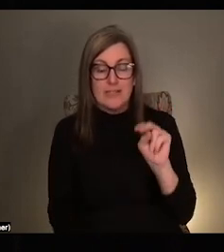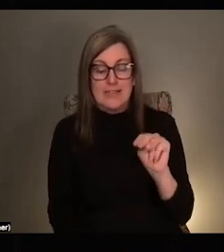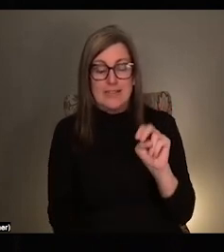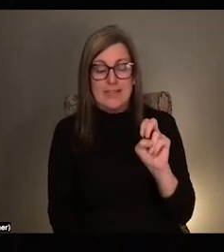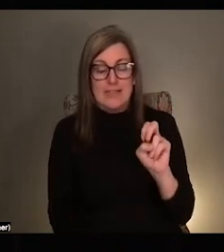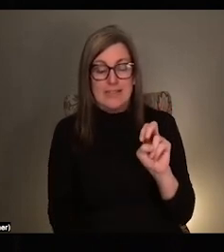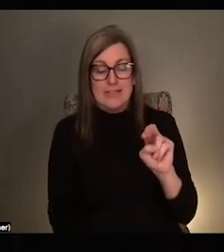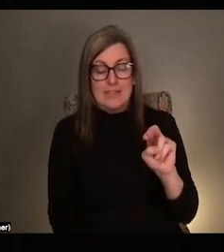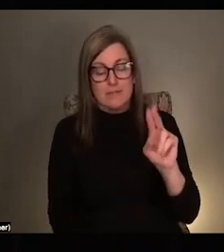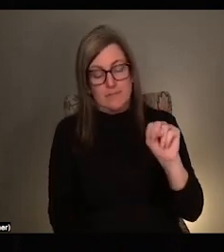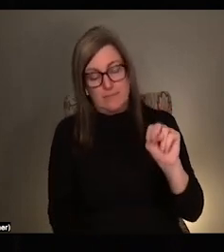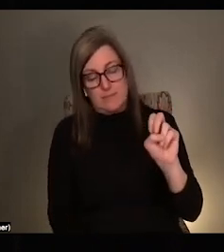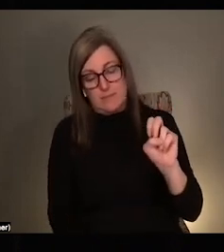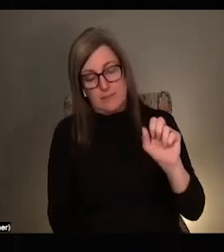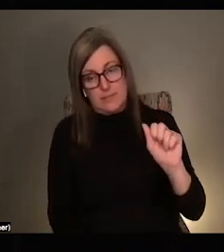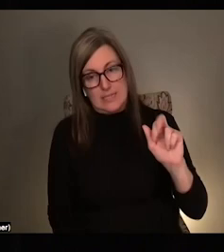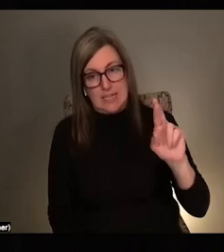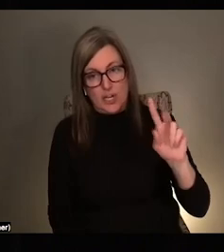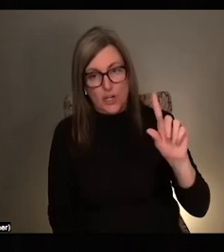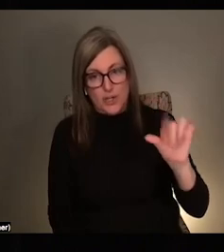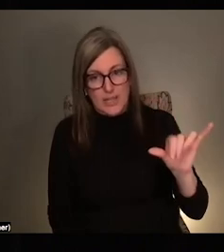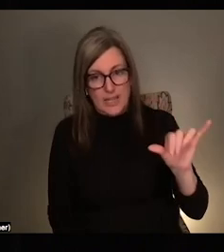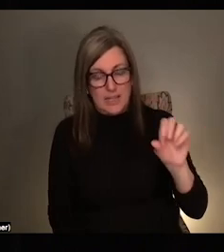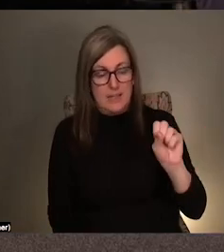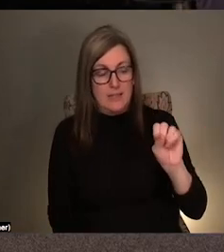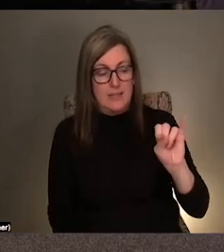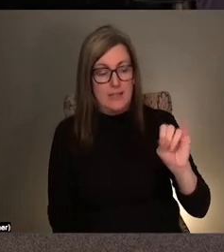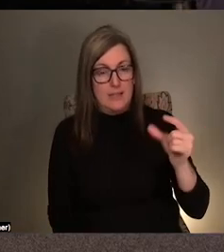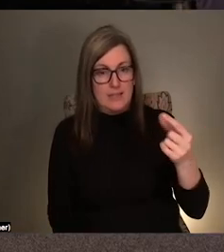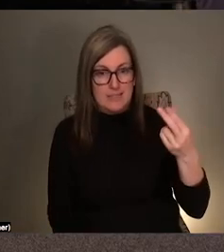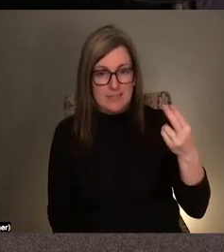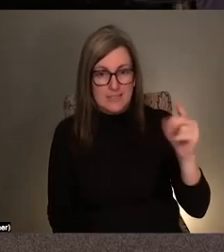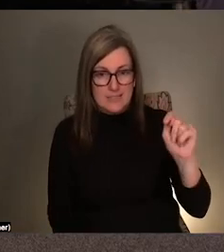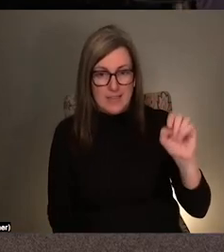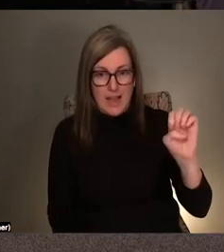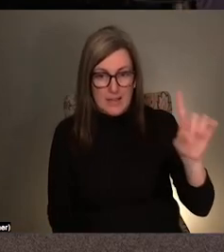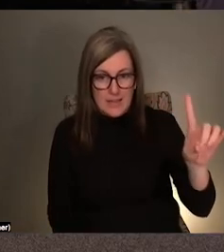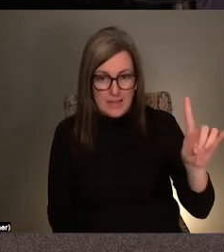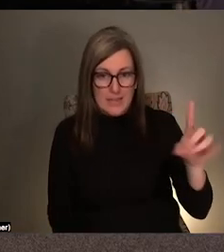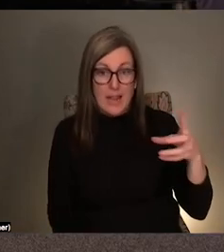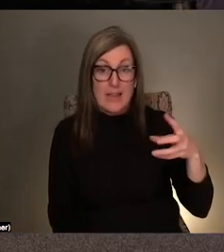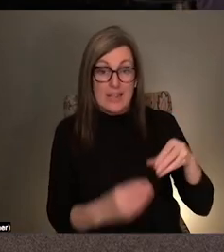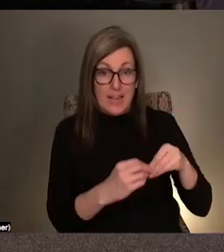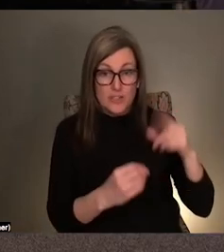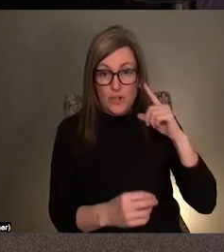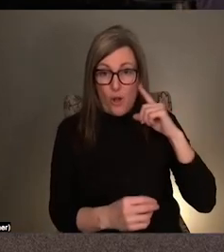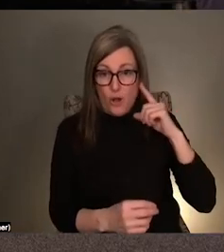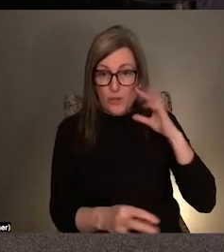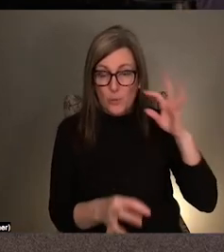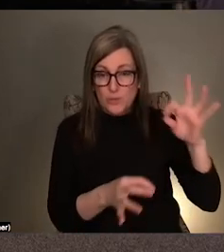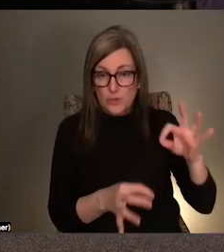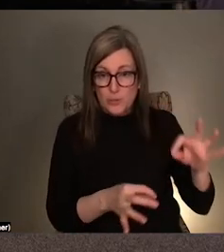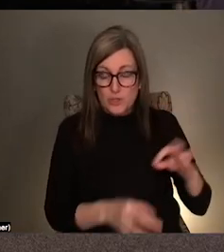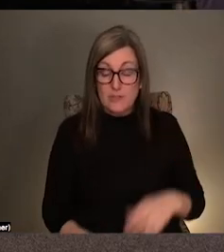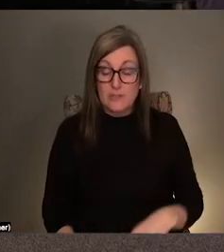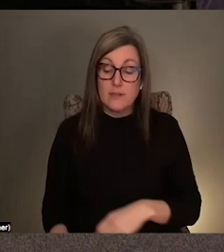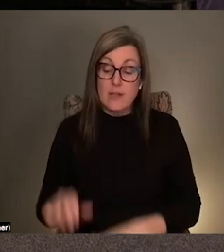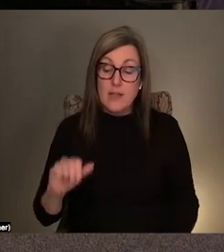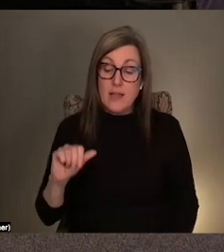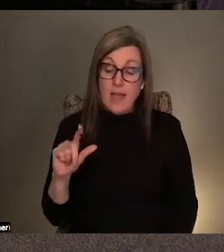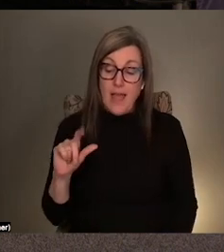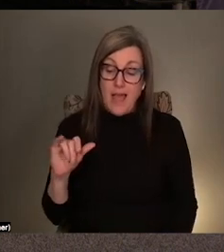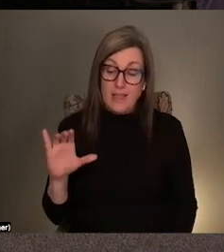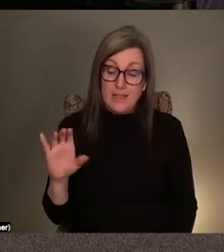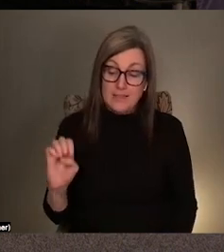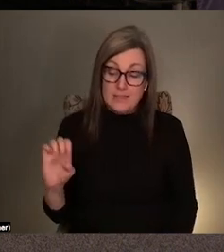That's also sort of about performance and like creatively engaging audio description. Um, Alice Shepard is also,